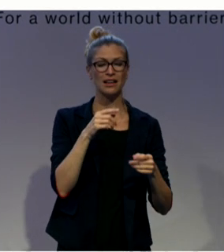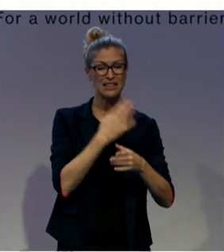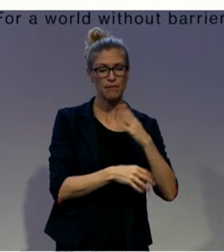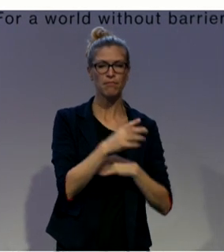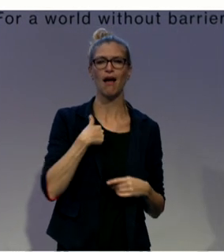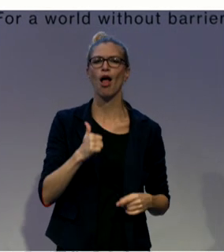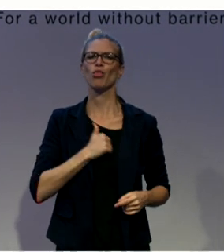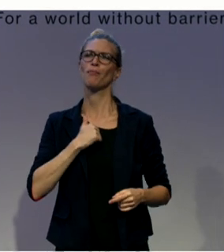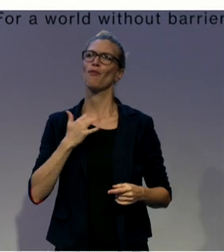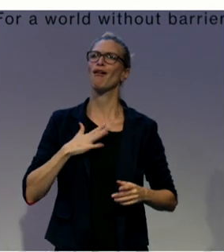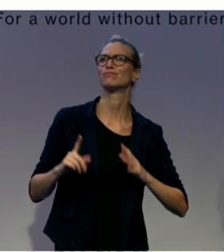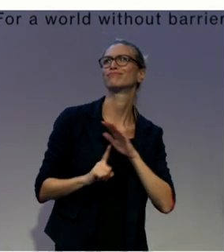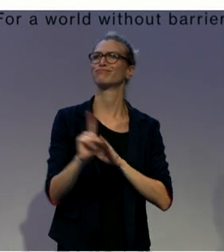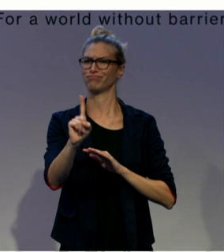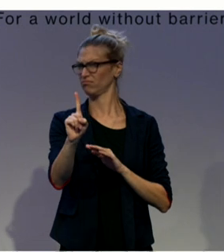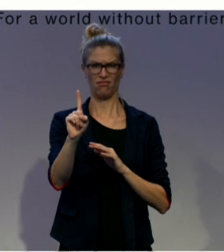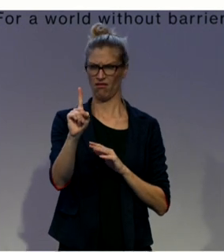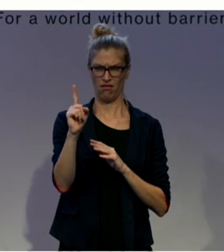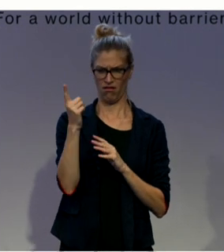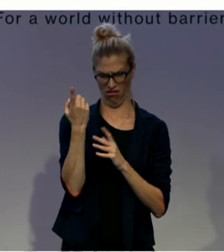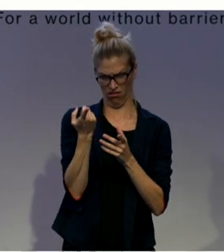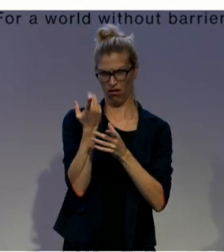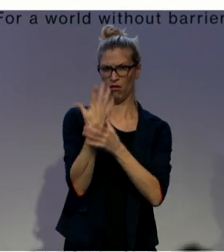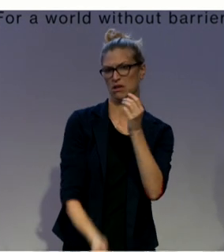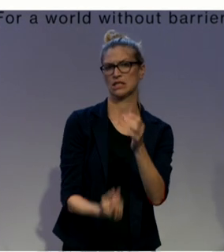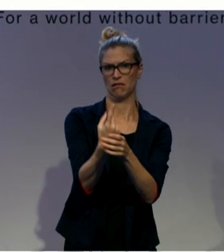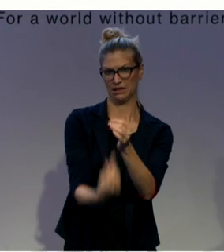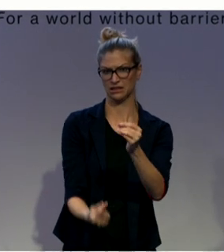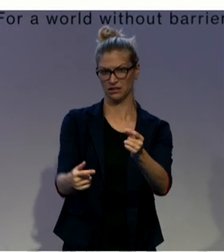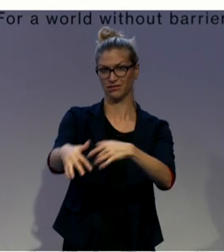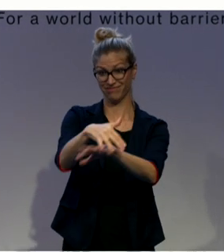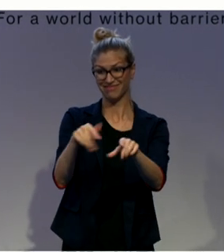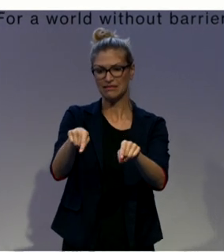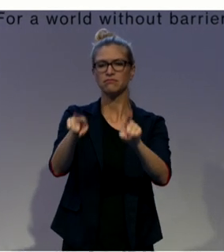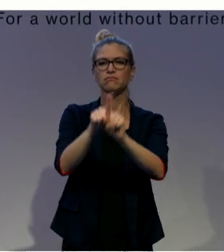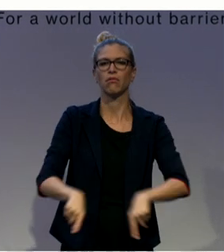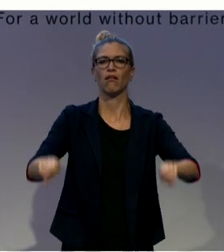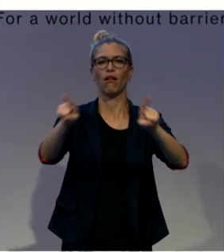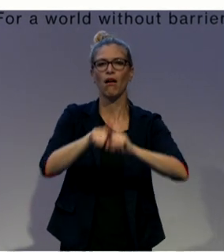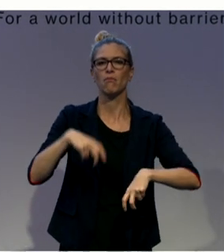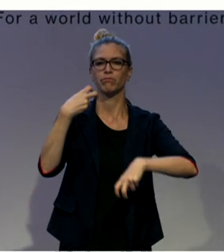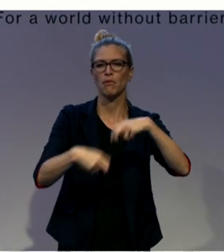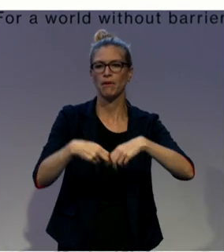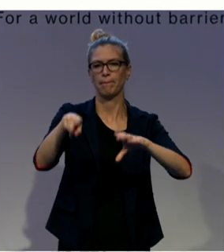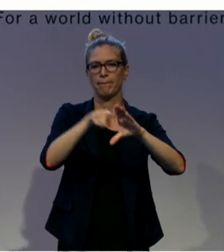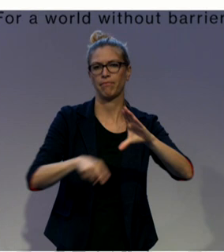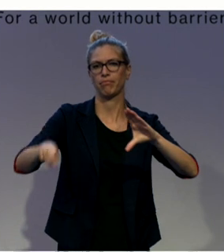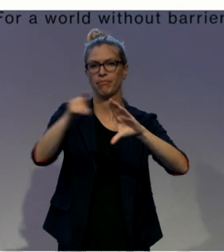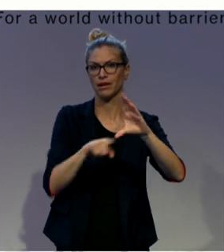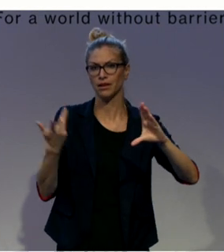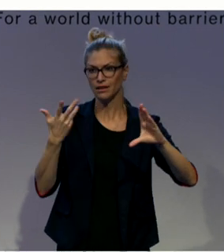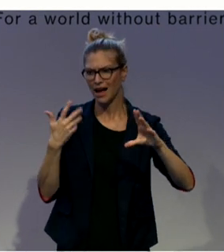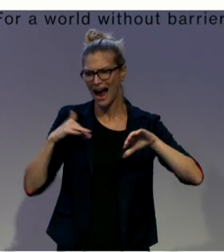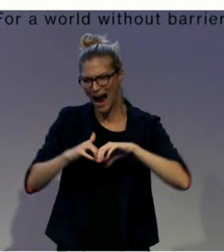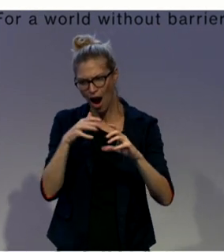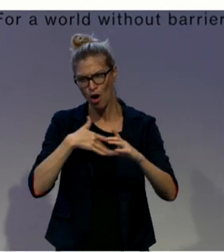break this cycle? How to educate people to rebuild the logic of the contemporary world that is so